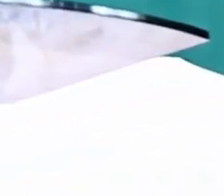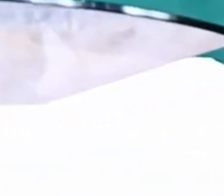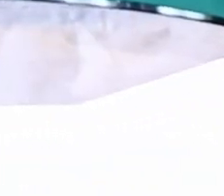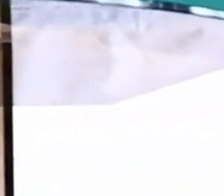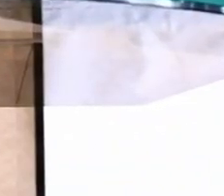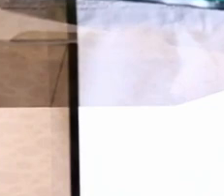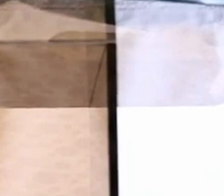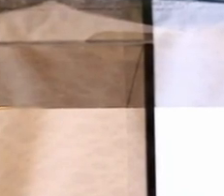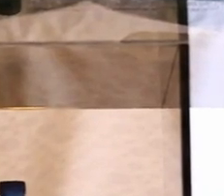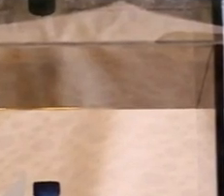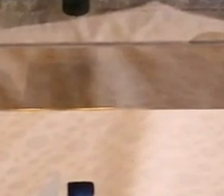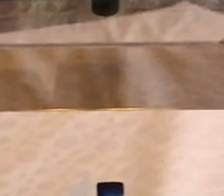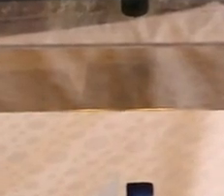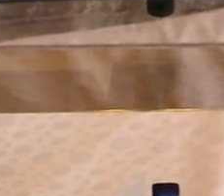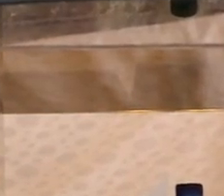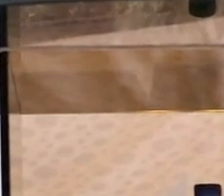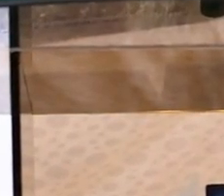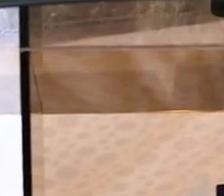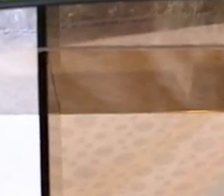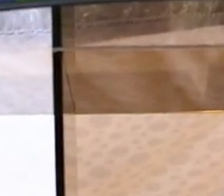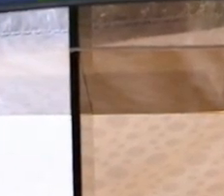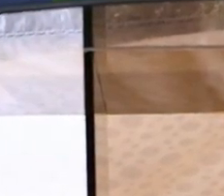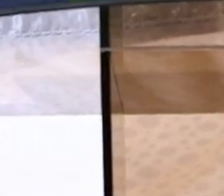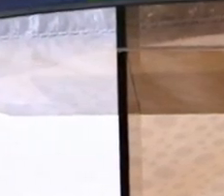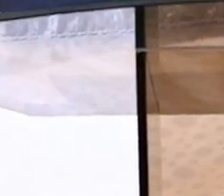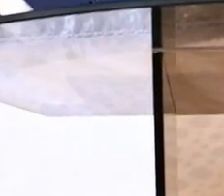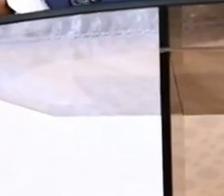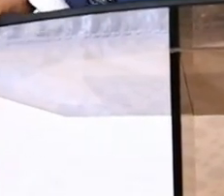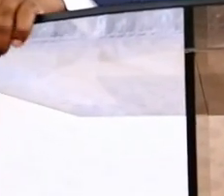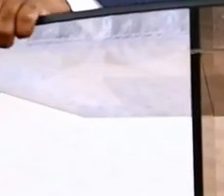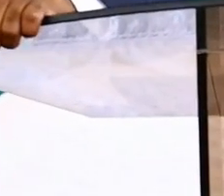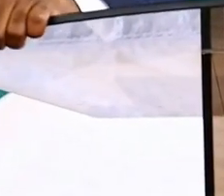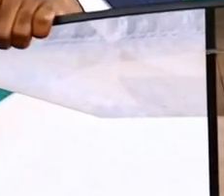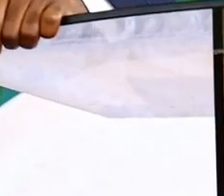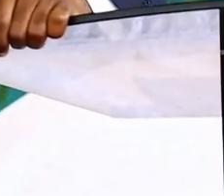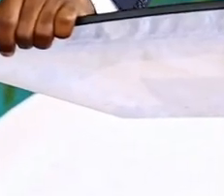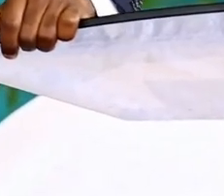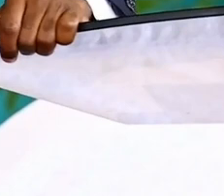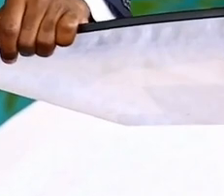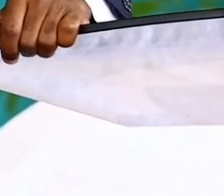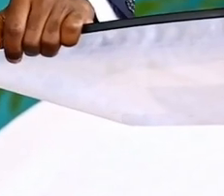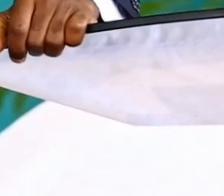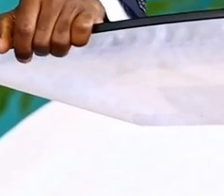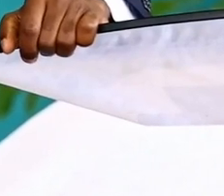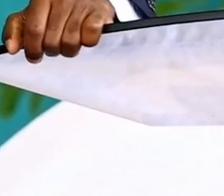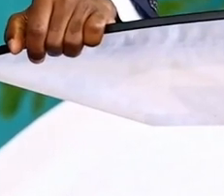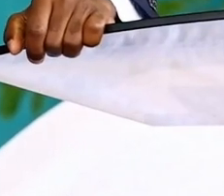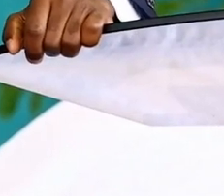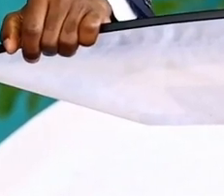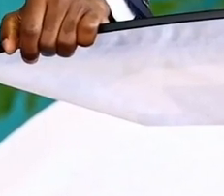the minds of disciples. Jesus is silent, but because Jesus was also God, he had the power to read their minds.